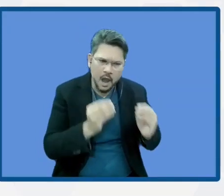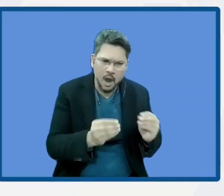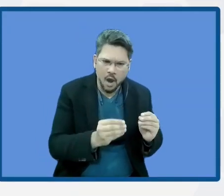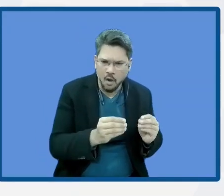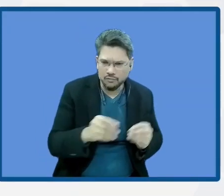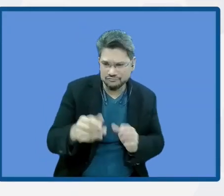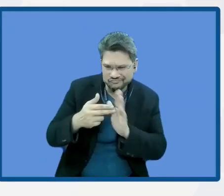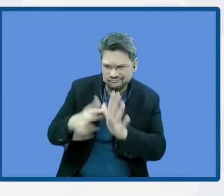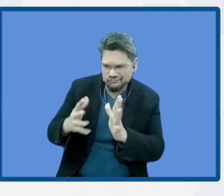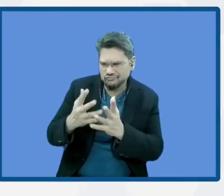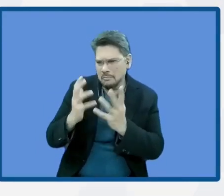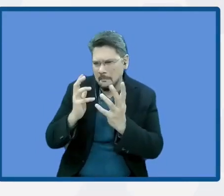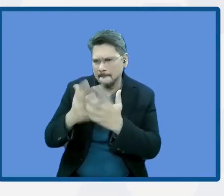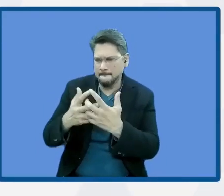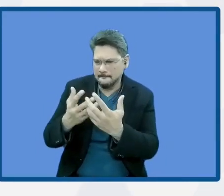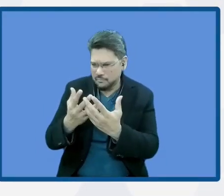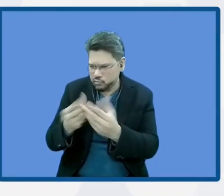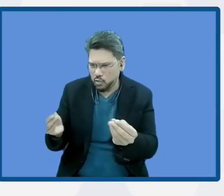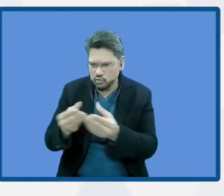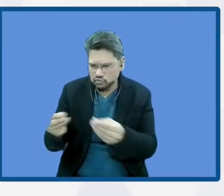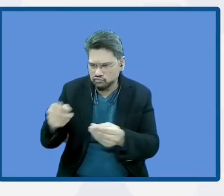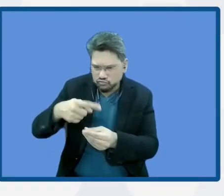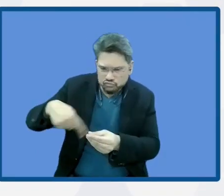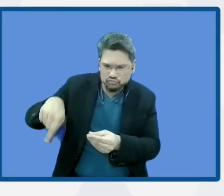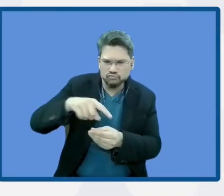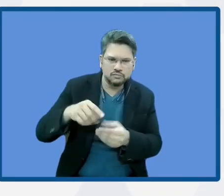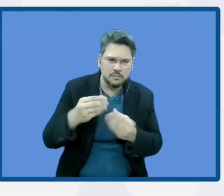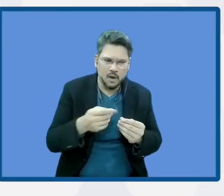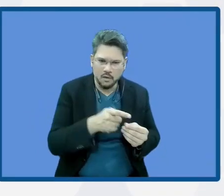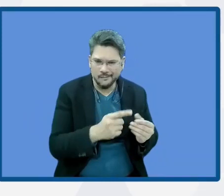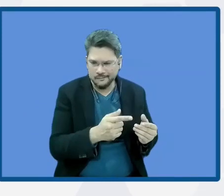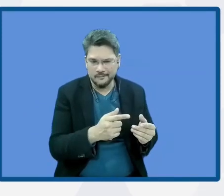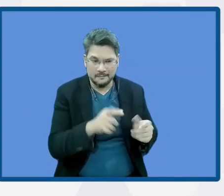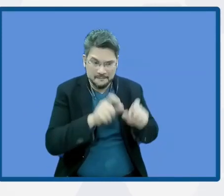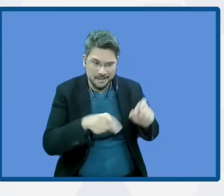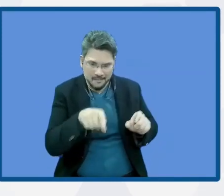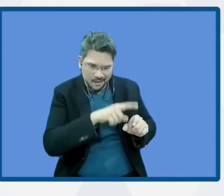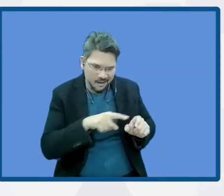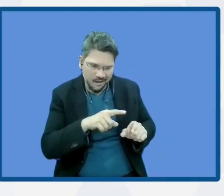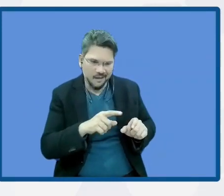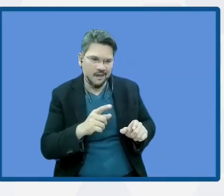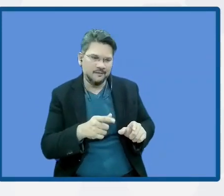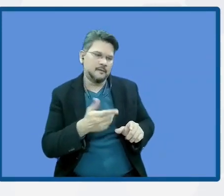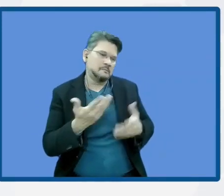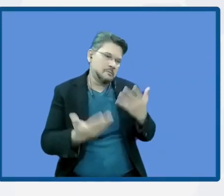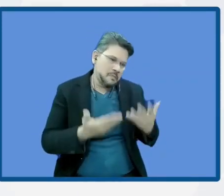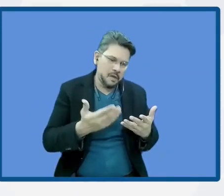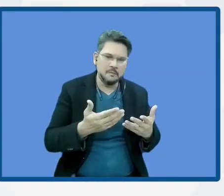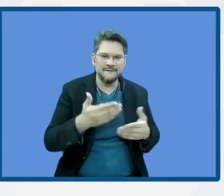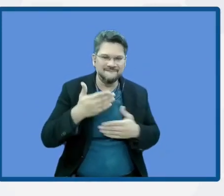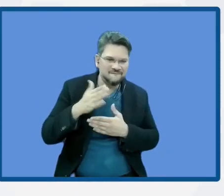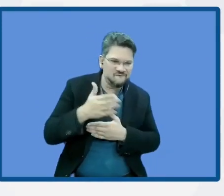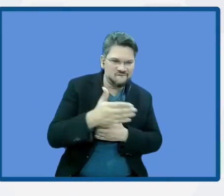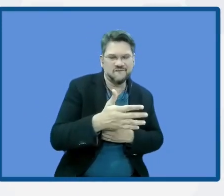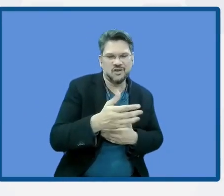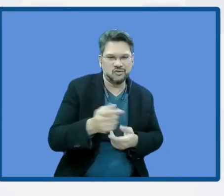improve the living means for the people, fishing practices and many more. We know